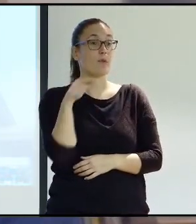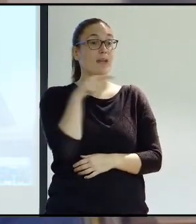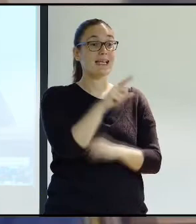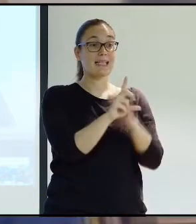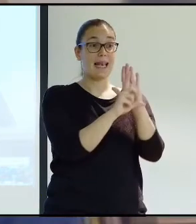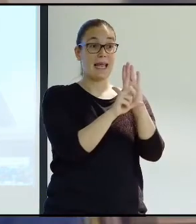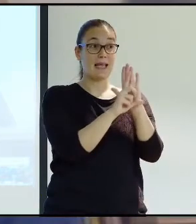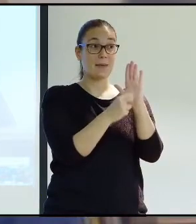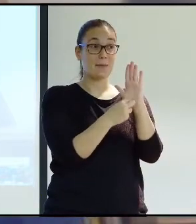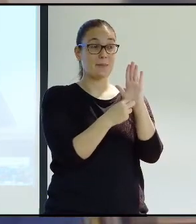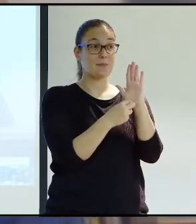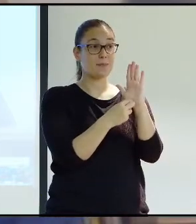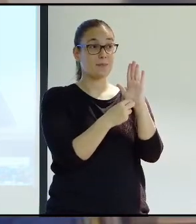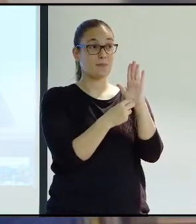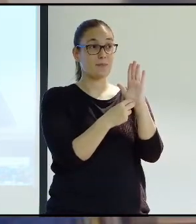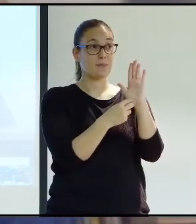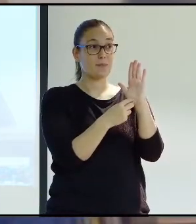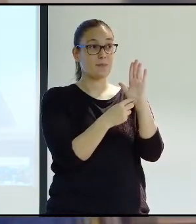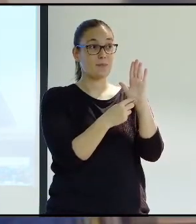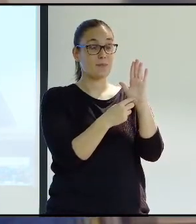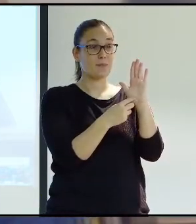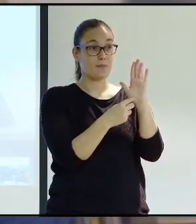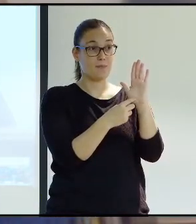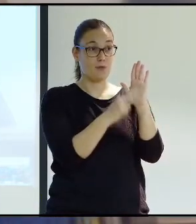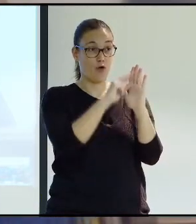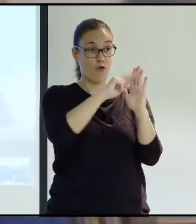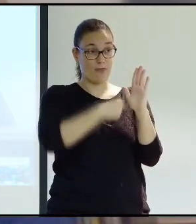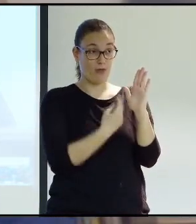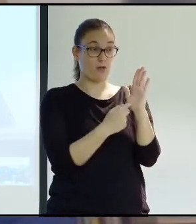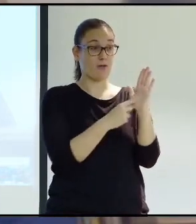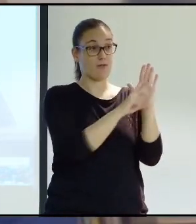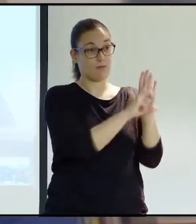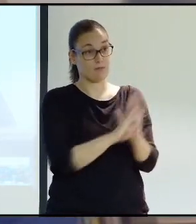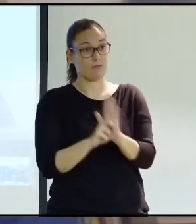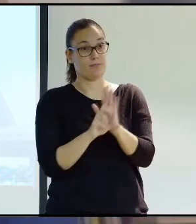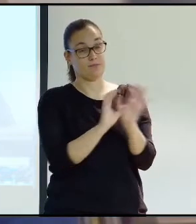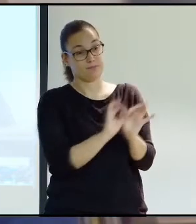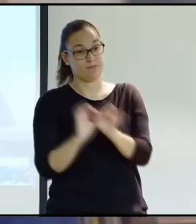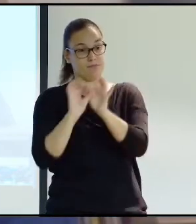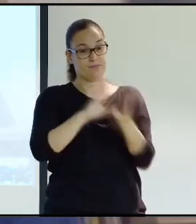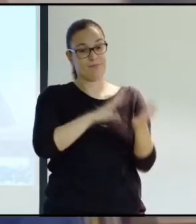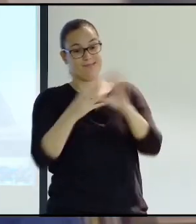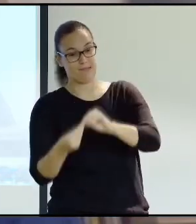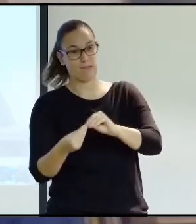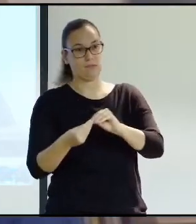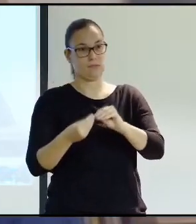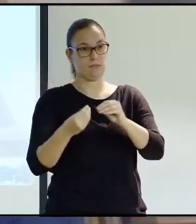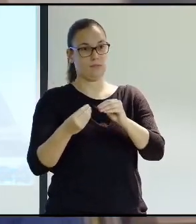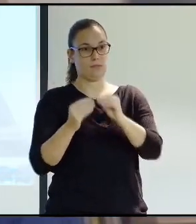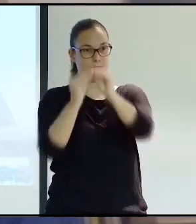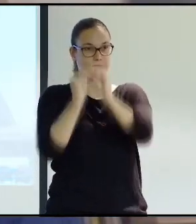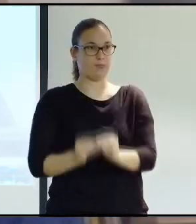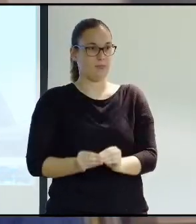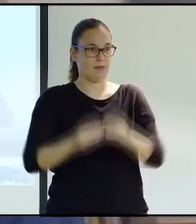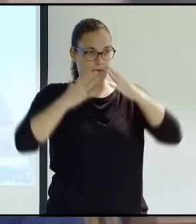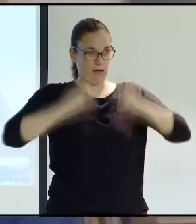then has the intention of actually putting into practice all of